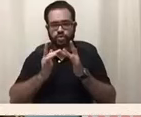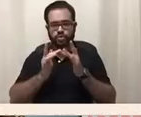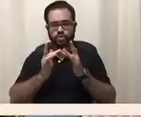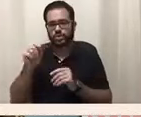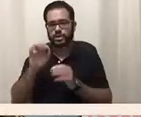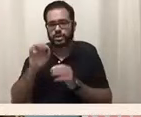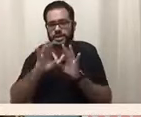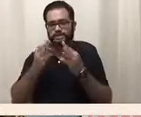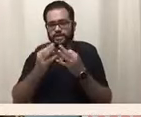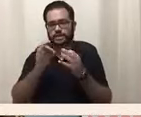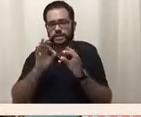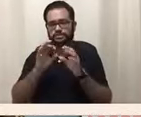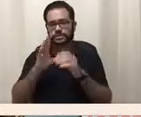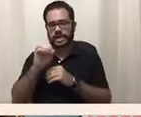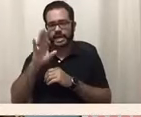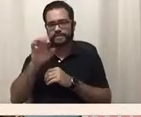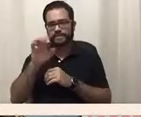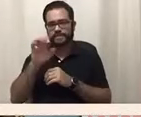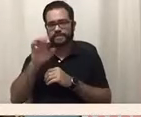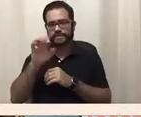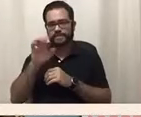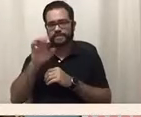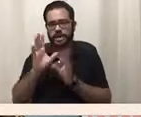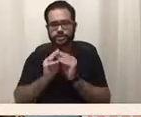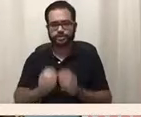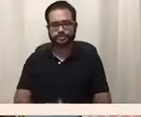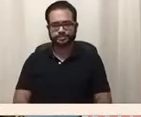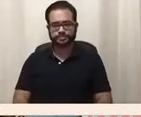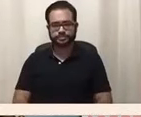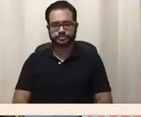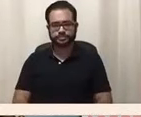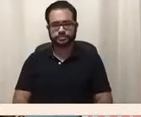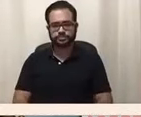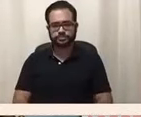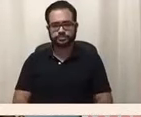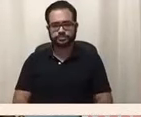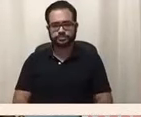And we hope to see you back in person next year. Thank you.